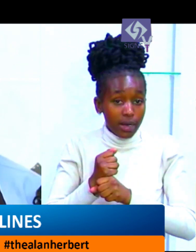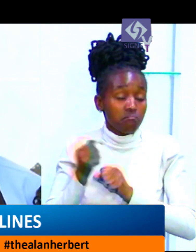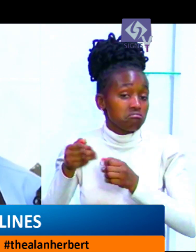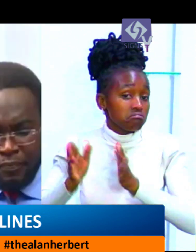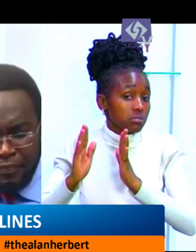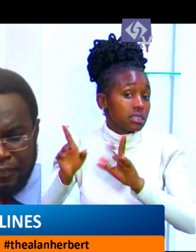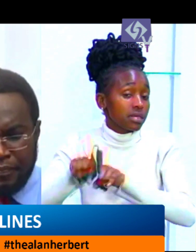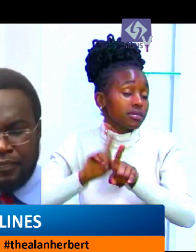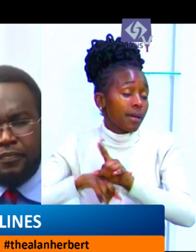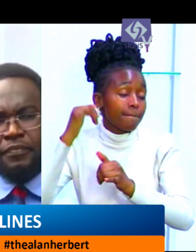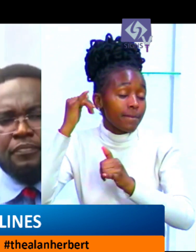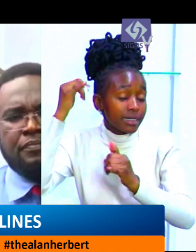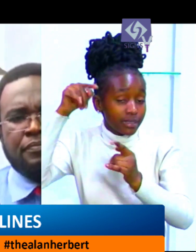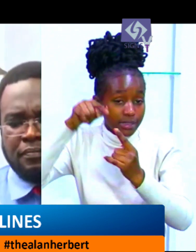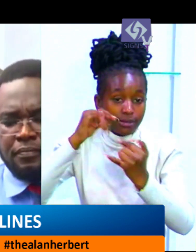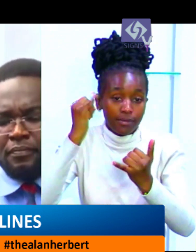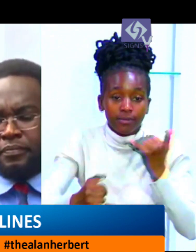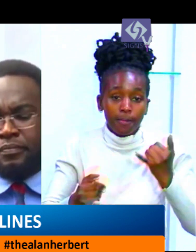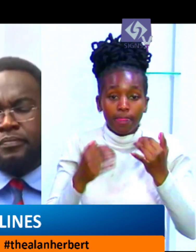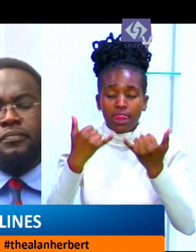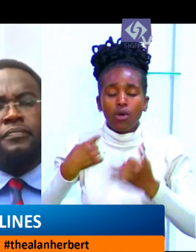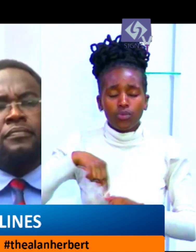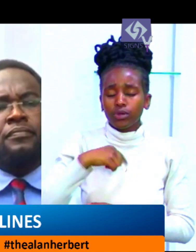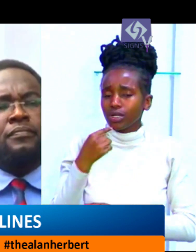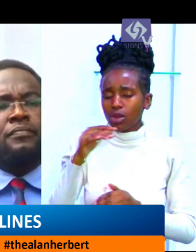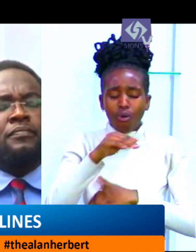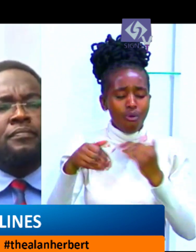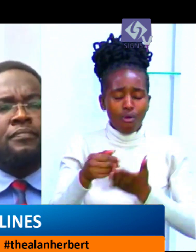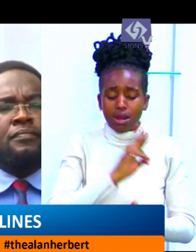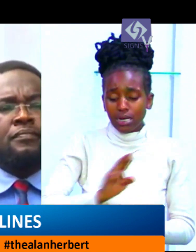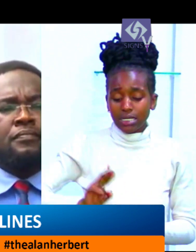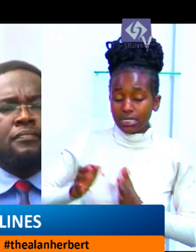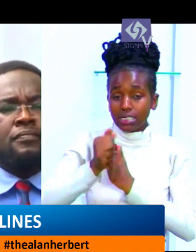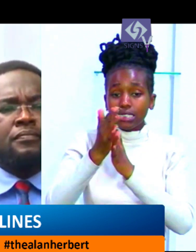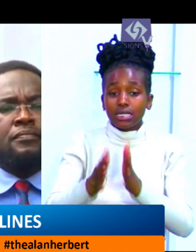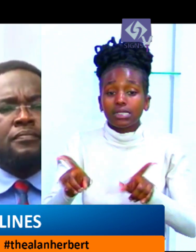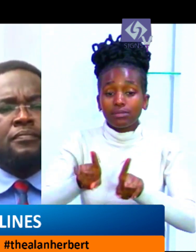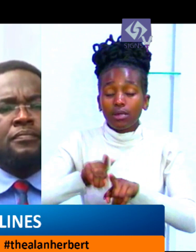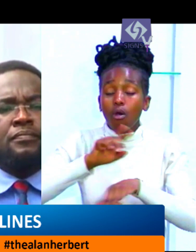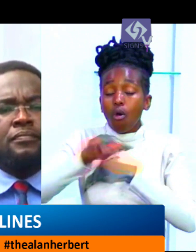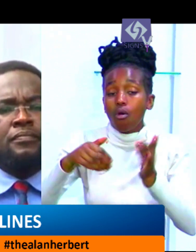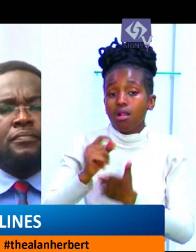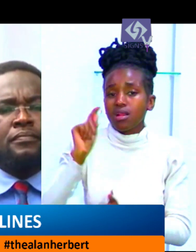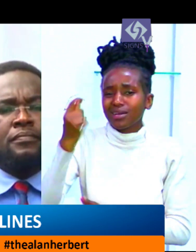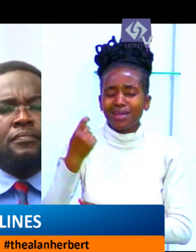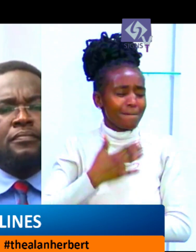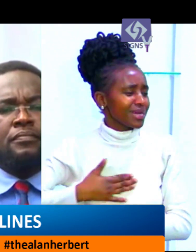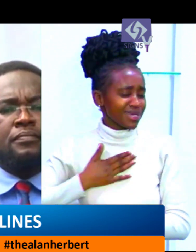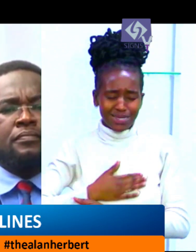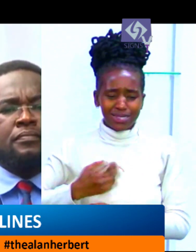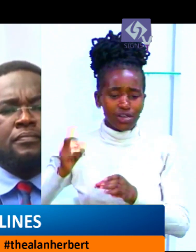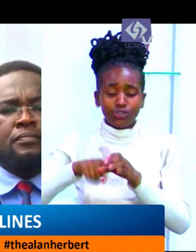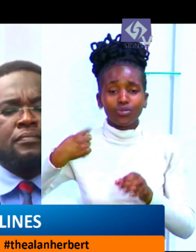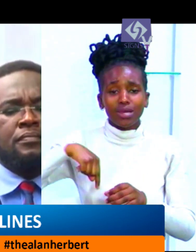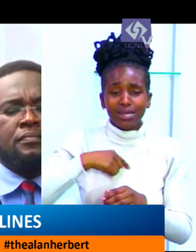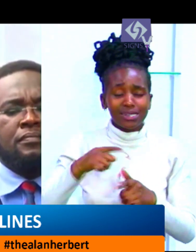conclusion. We implore on religious leaders and all Kenyans of goodwill to come out and condemn the attempts